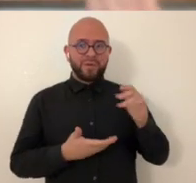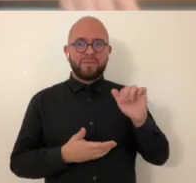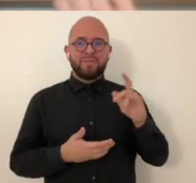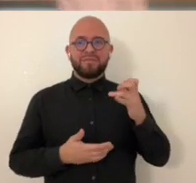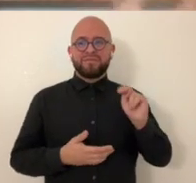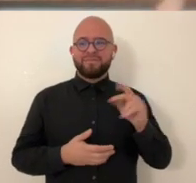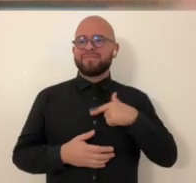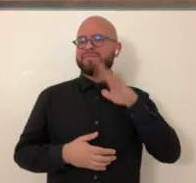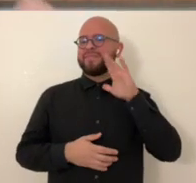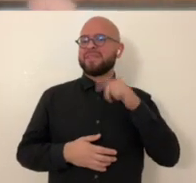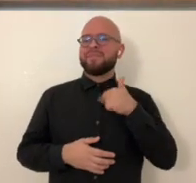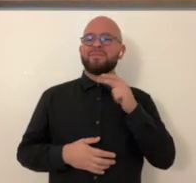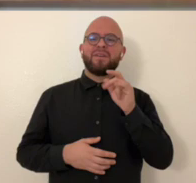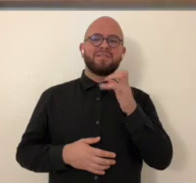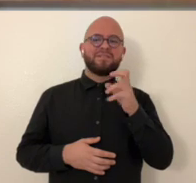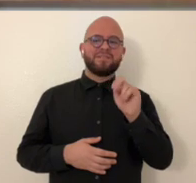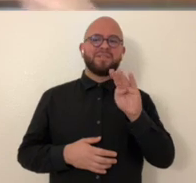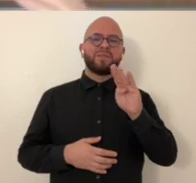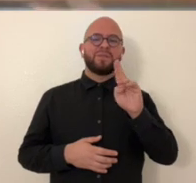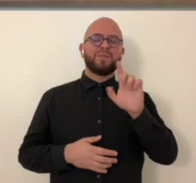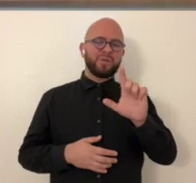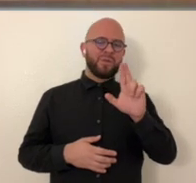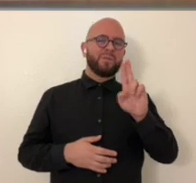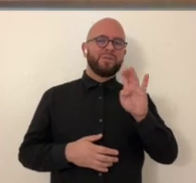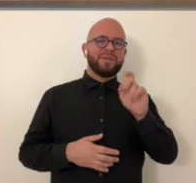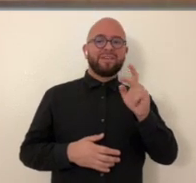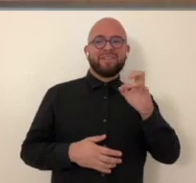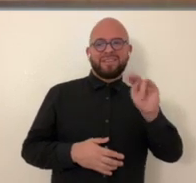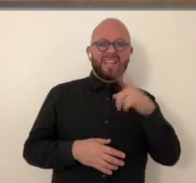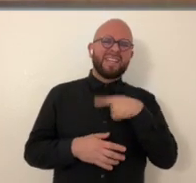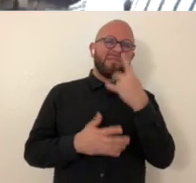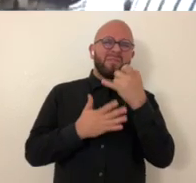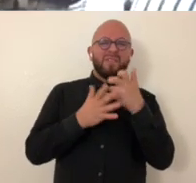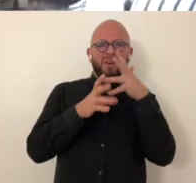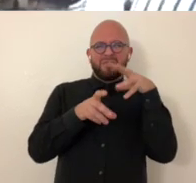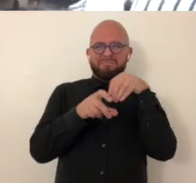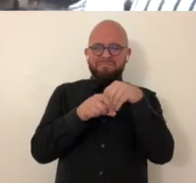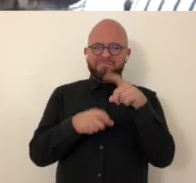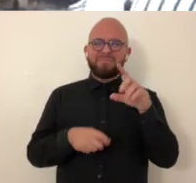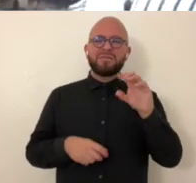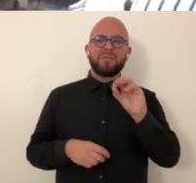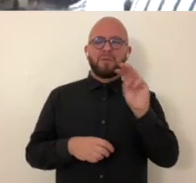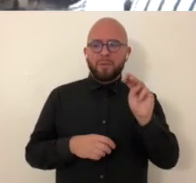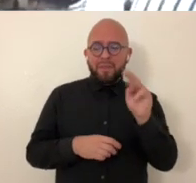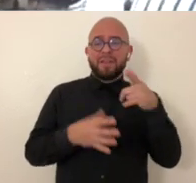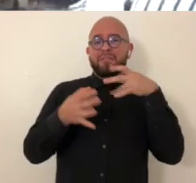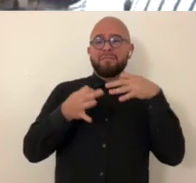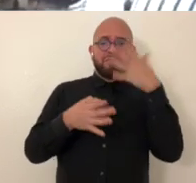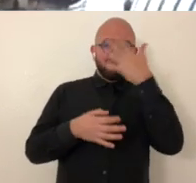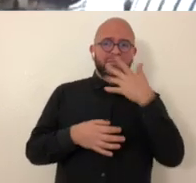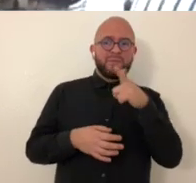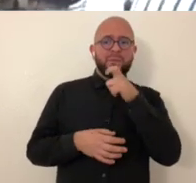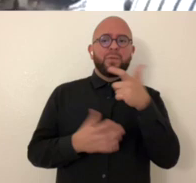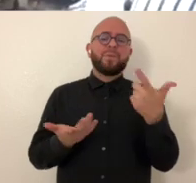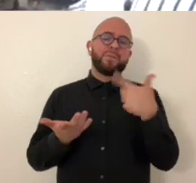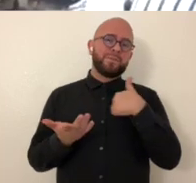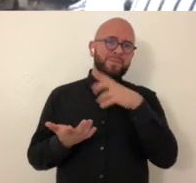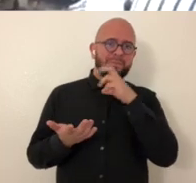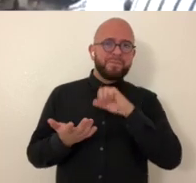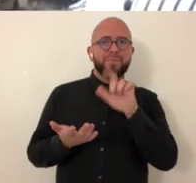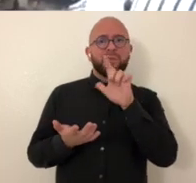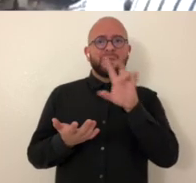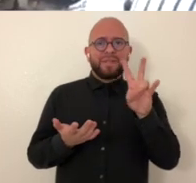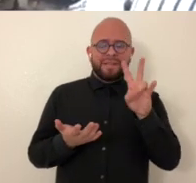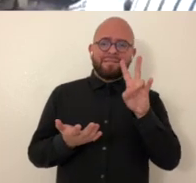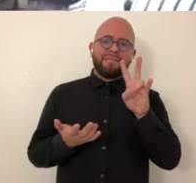in front of a very full bookshelf and welcome austin hi my name is austin levettkin i'm one of the artists participating in